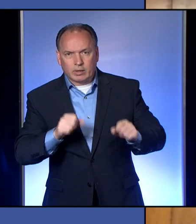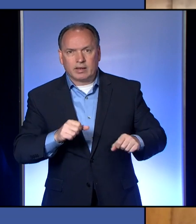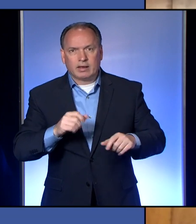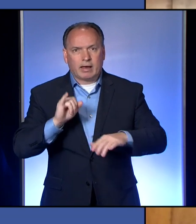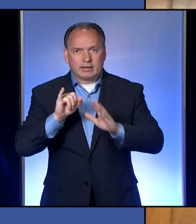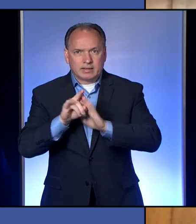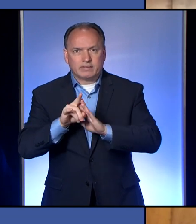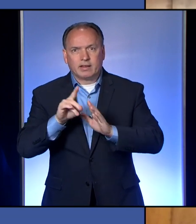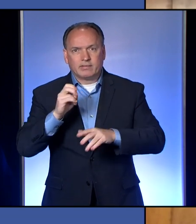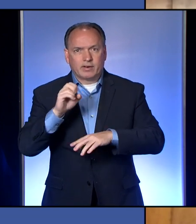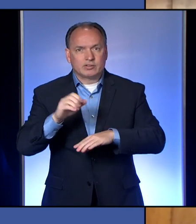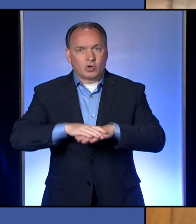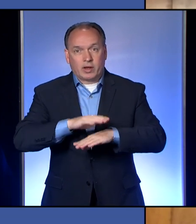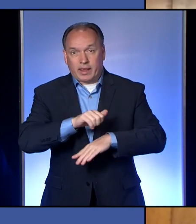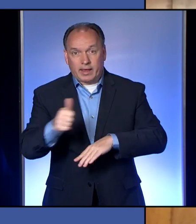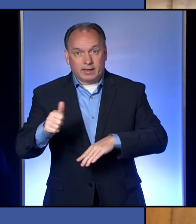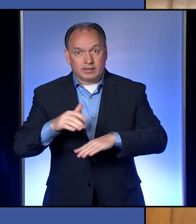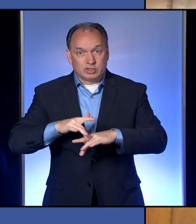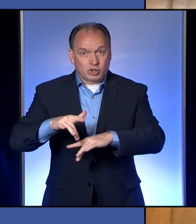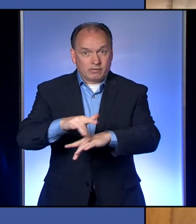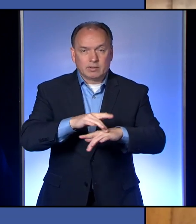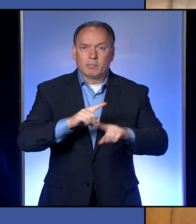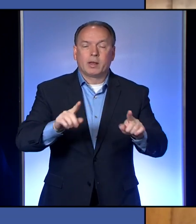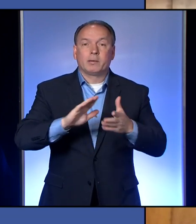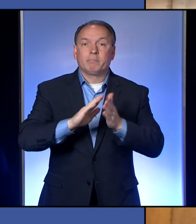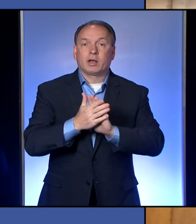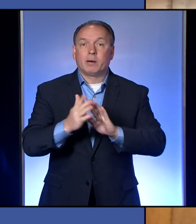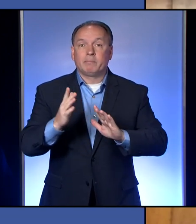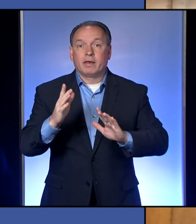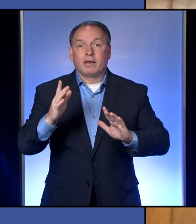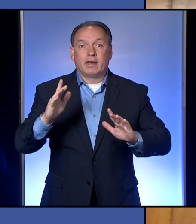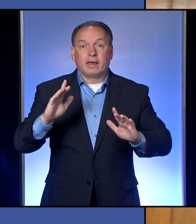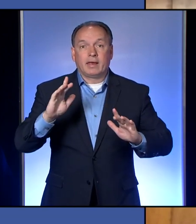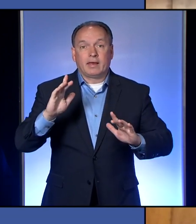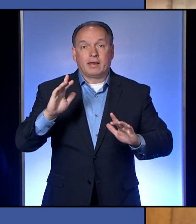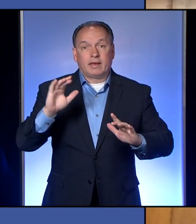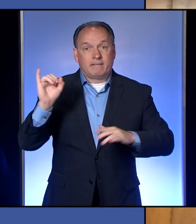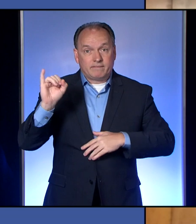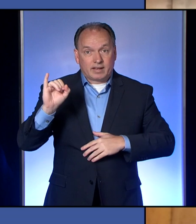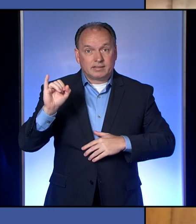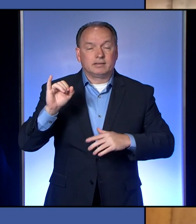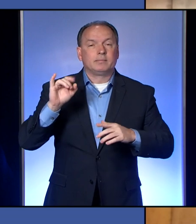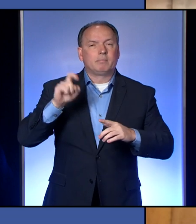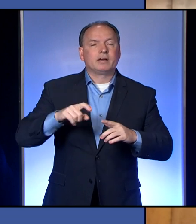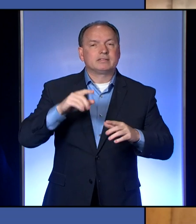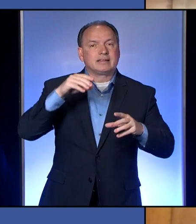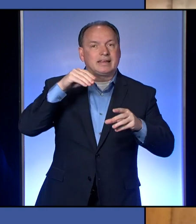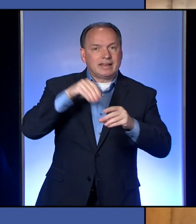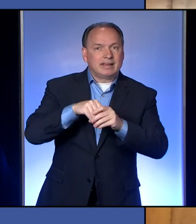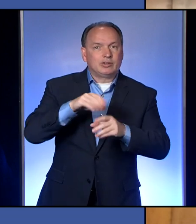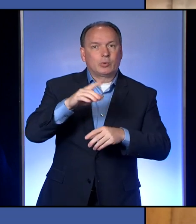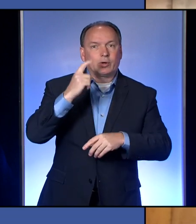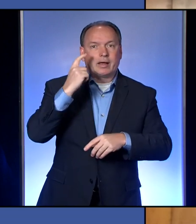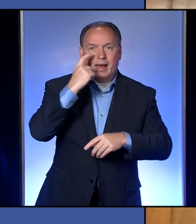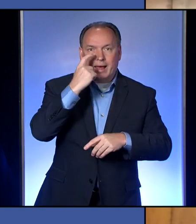surface, in order to get infected, you actually need to get it into your nose and eyes or mouth. And so